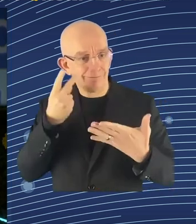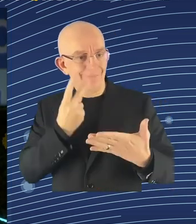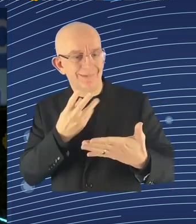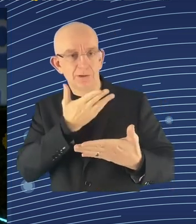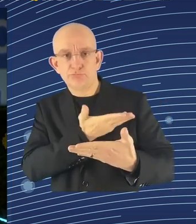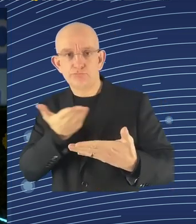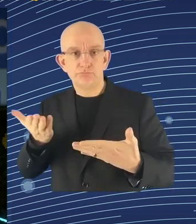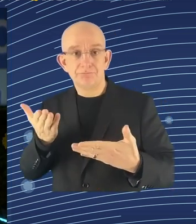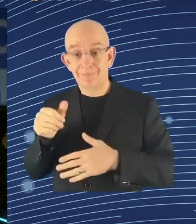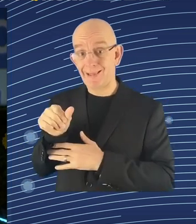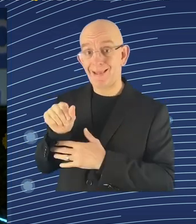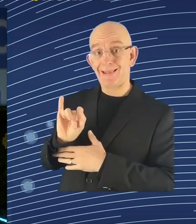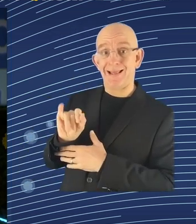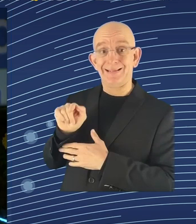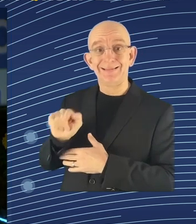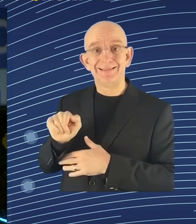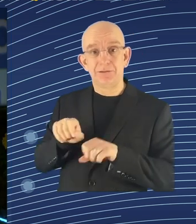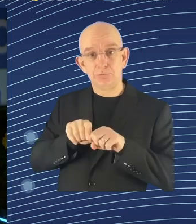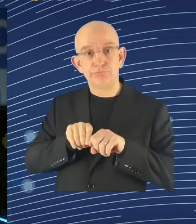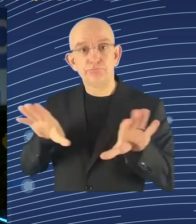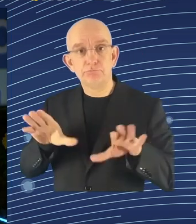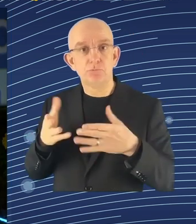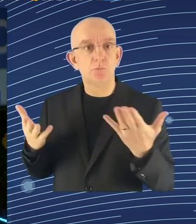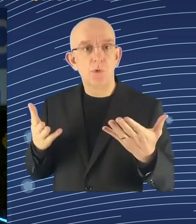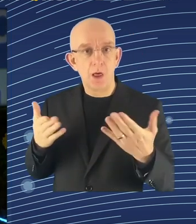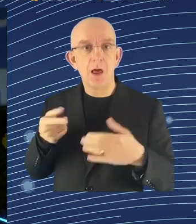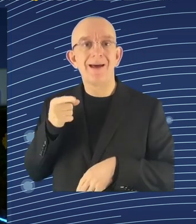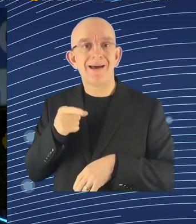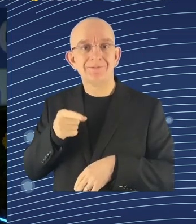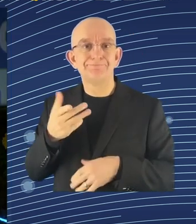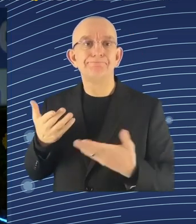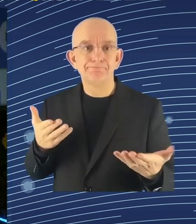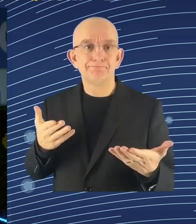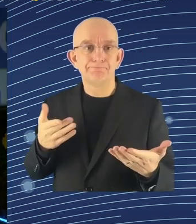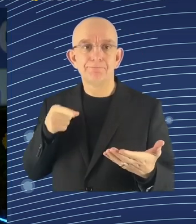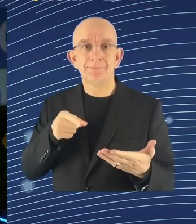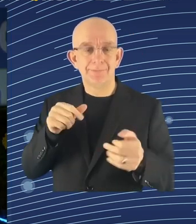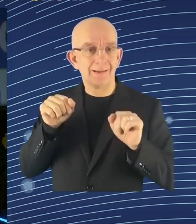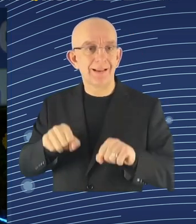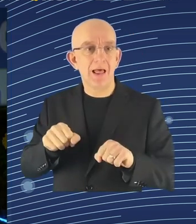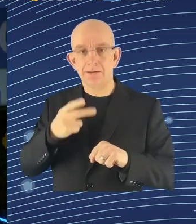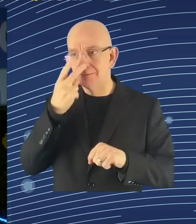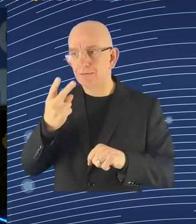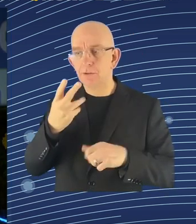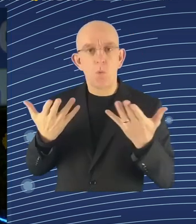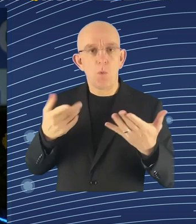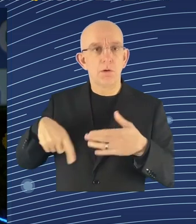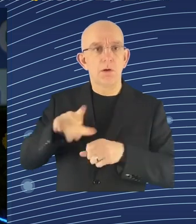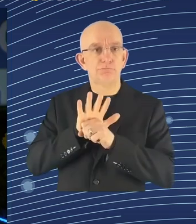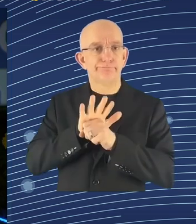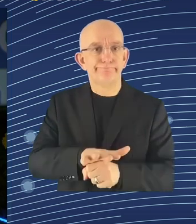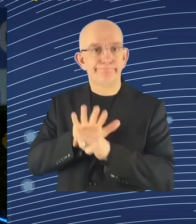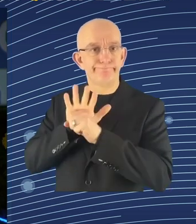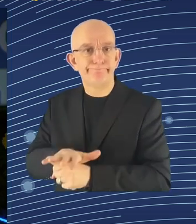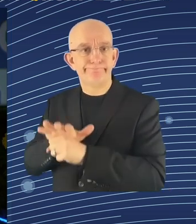It can lead to discrimination in hiring and firing. Roughly one quarter of European companies are planning